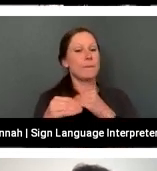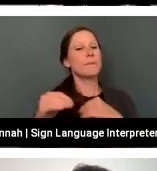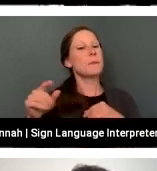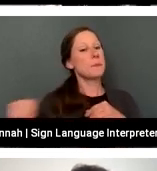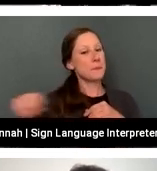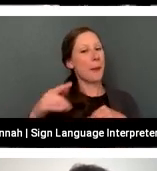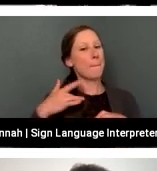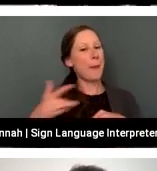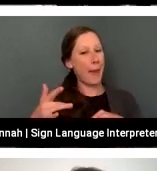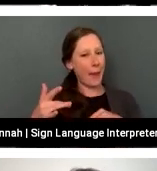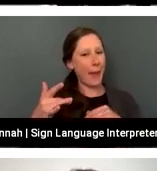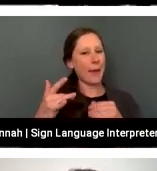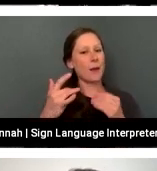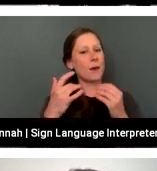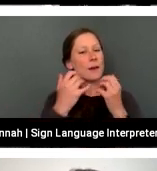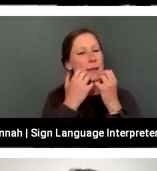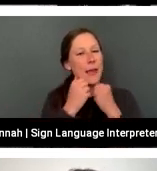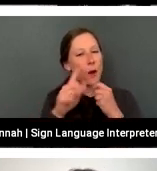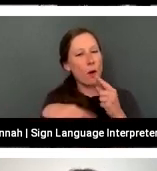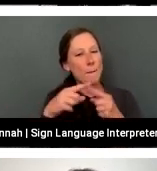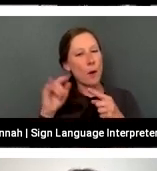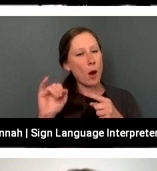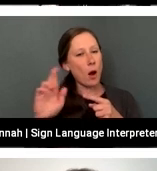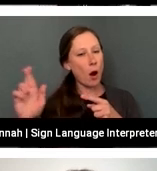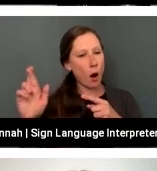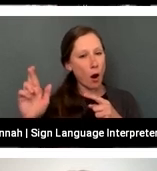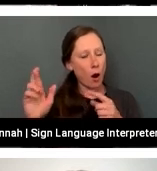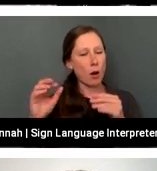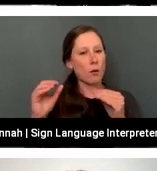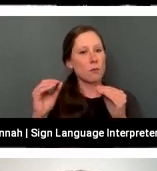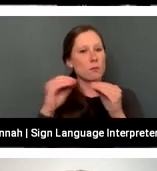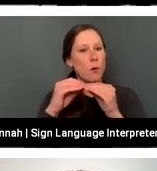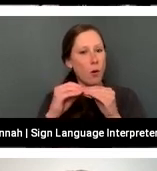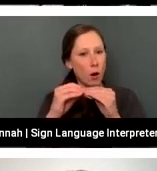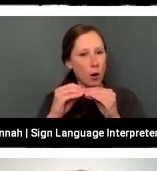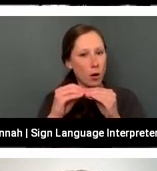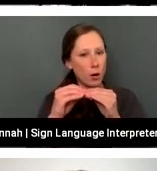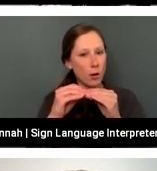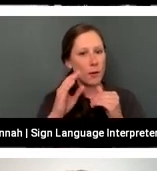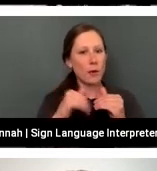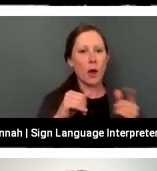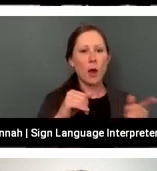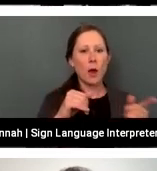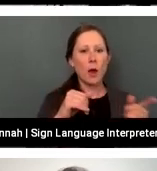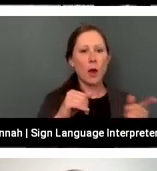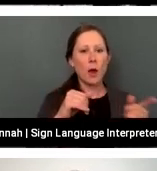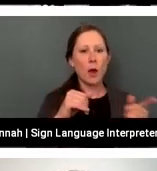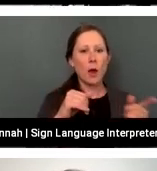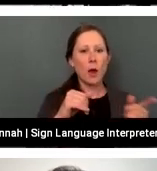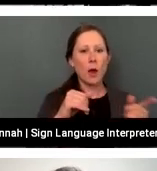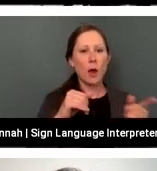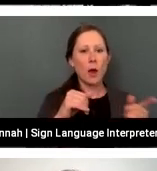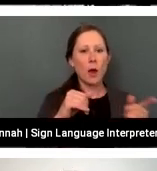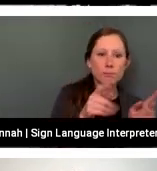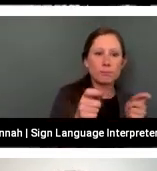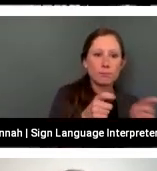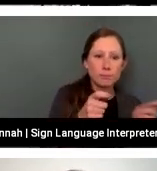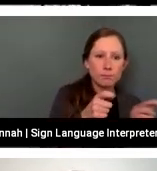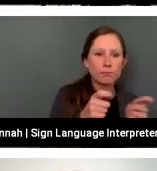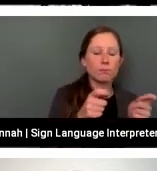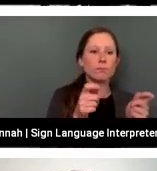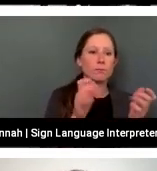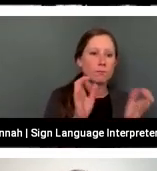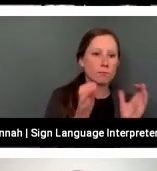potentially more than others that don't because they need to compare their public managers with their private managers. And they probably have hurdles if they're